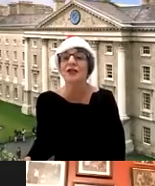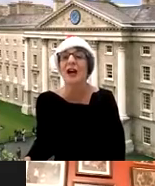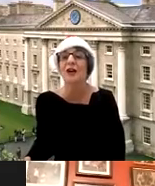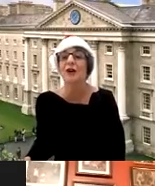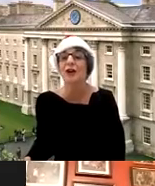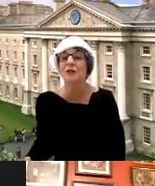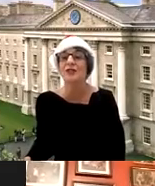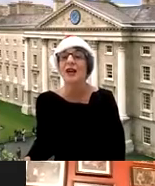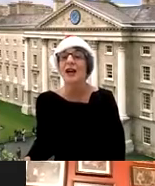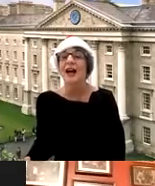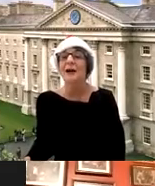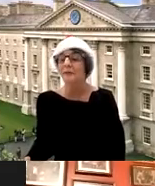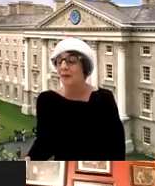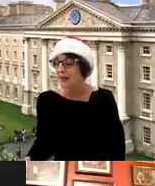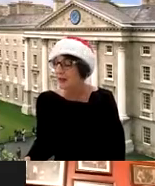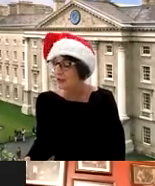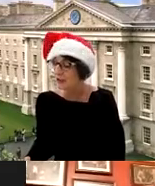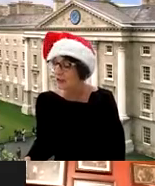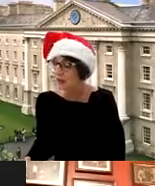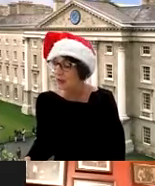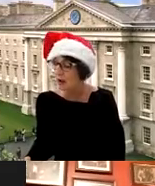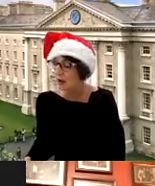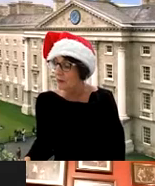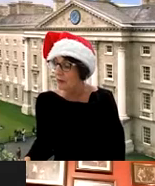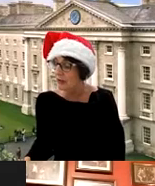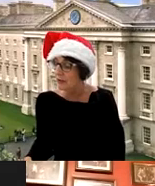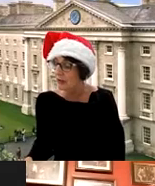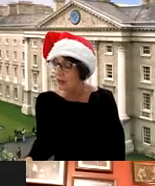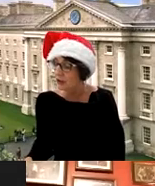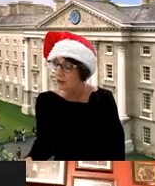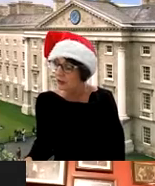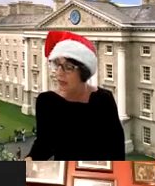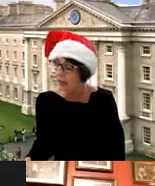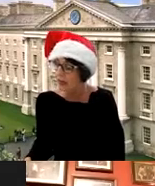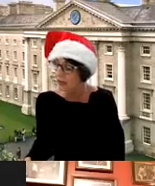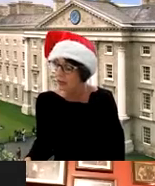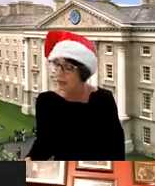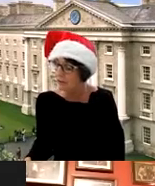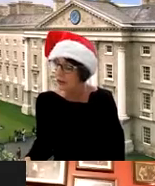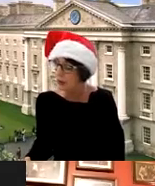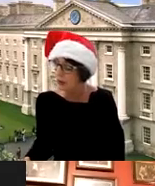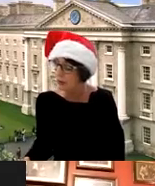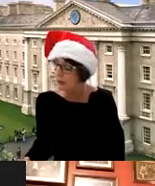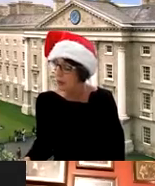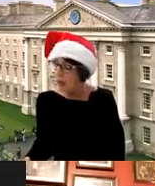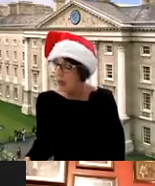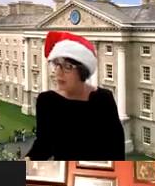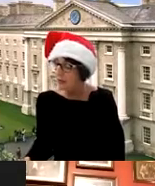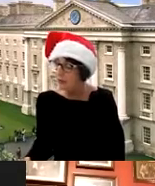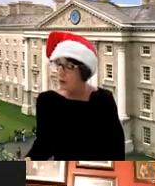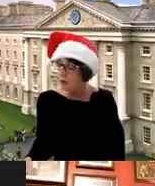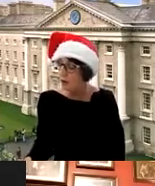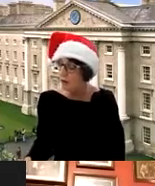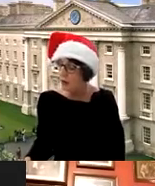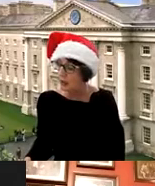a trinity graduate and a service user uh within within steward's care so you're lovely to have you and